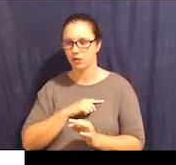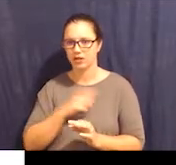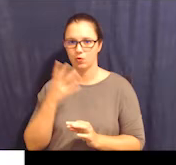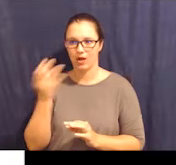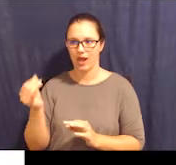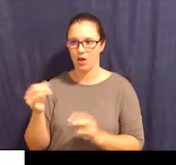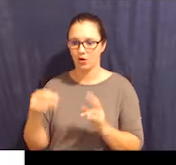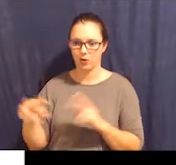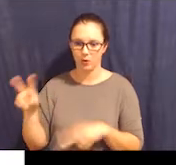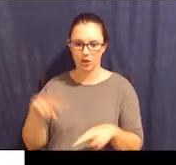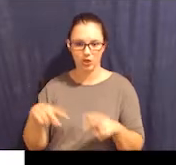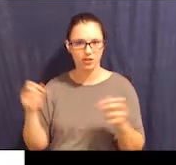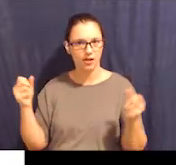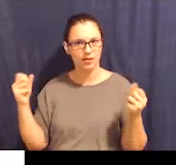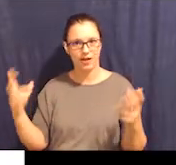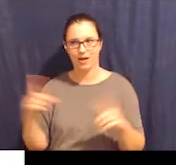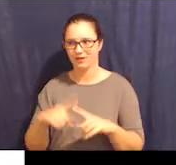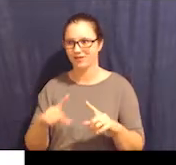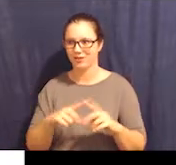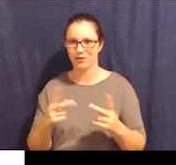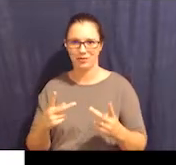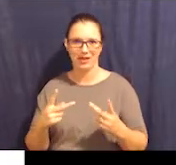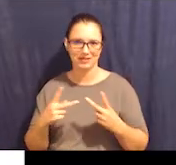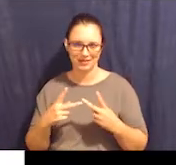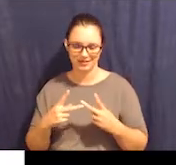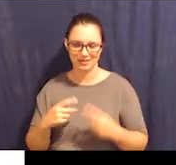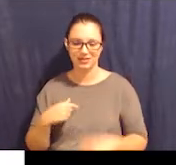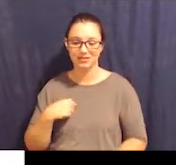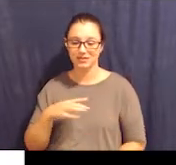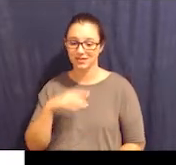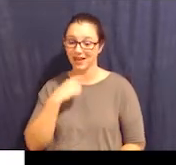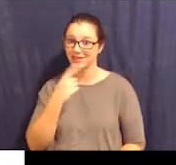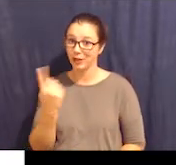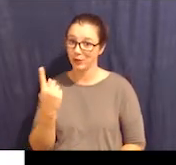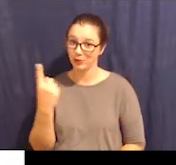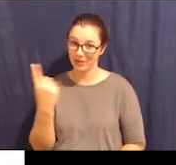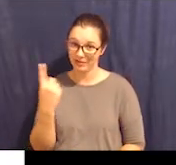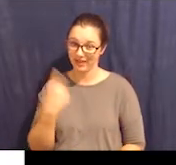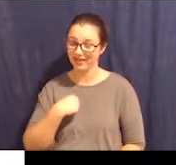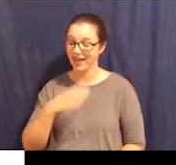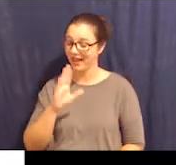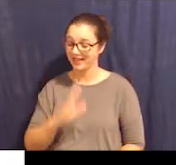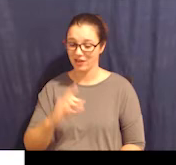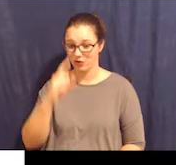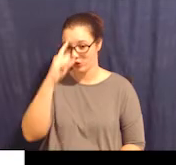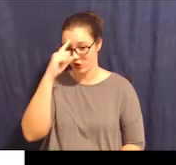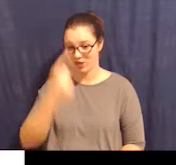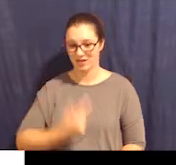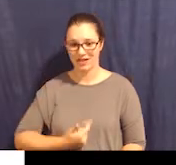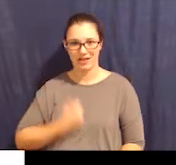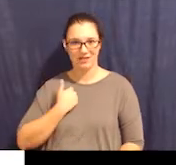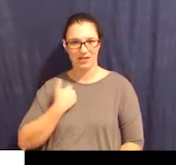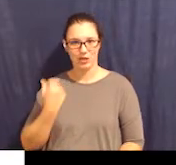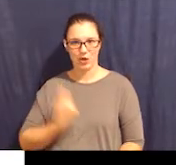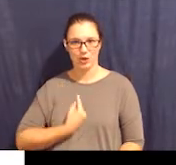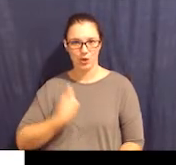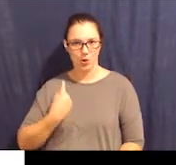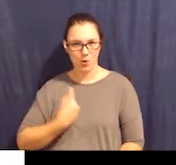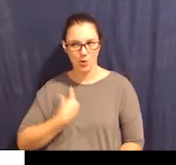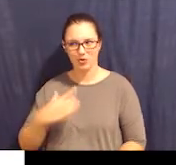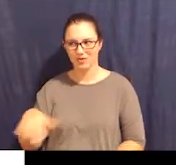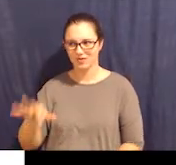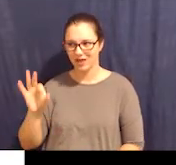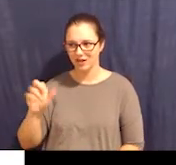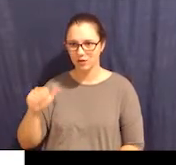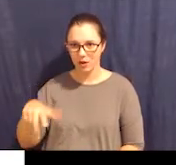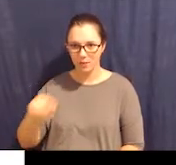out and we looked at a lot of places. And I tell you one thing, I never thought living on your own